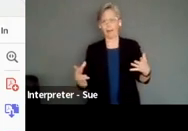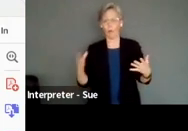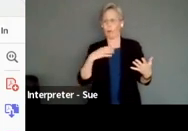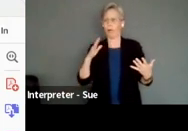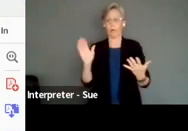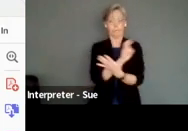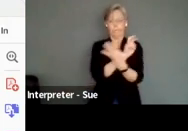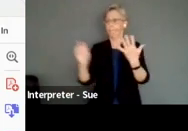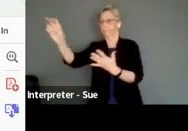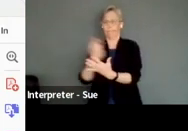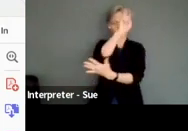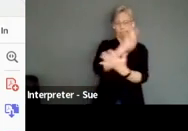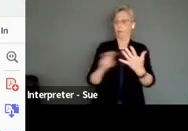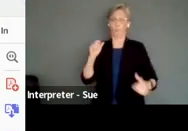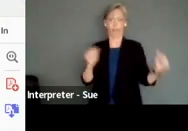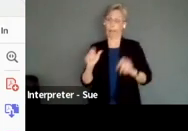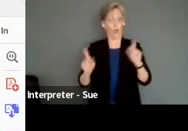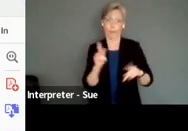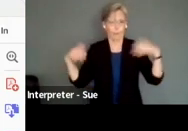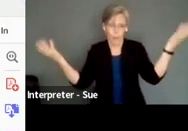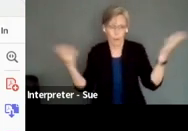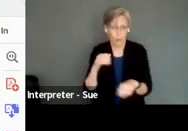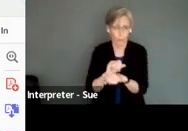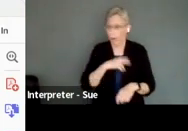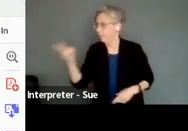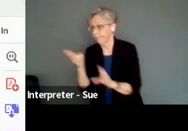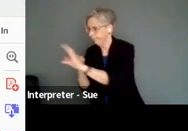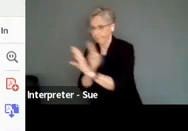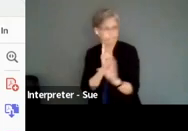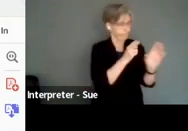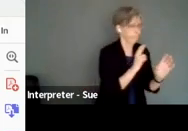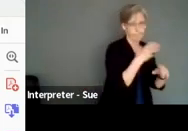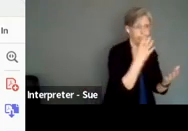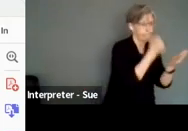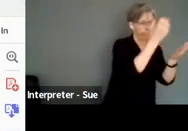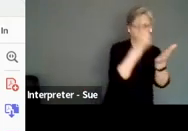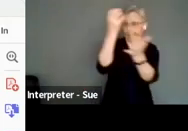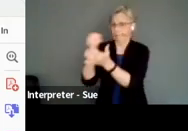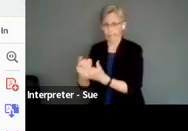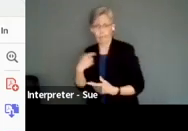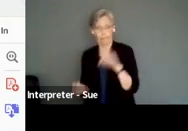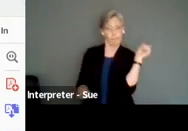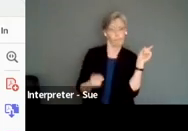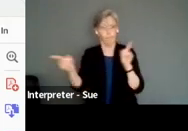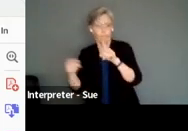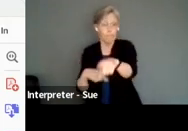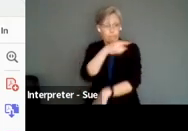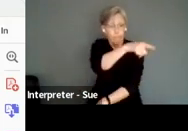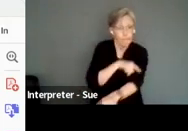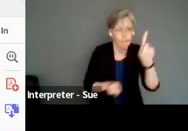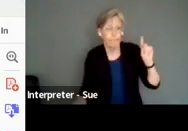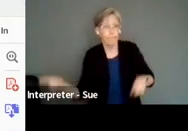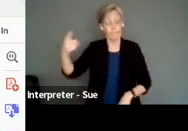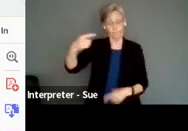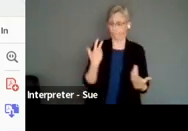of them all the time, because we're theatre people, we work wherever we can, when we can. So I might come over here, and I am an advisor to a lot of